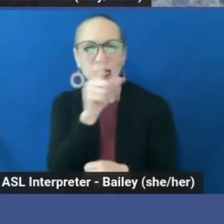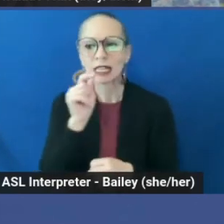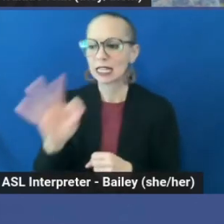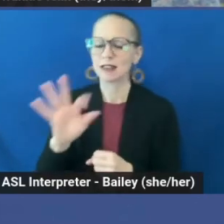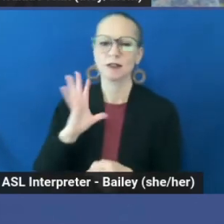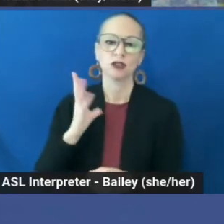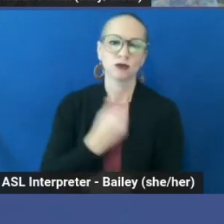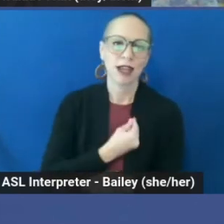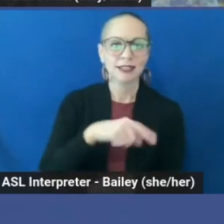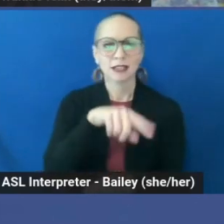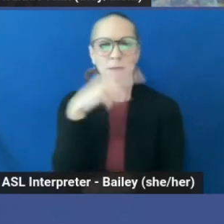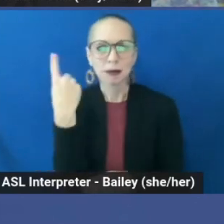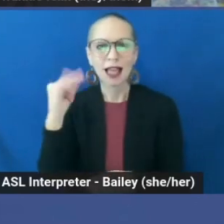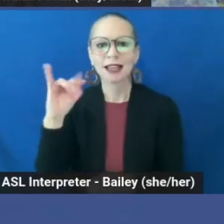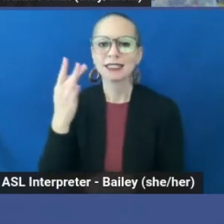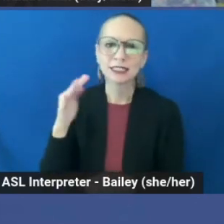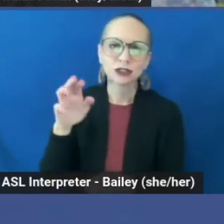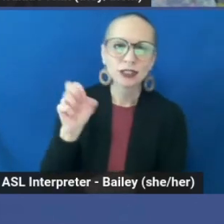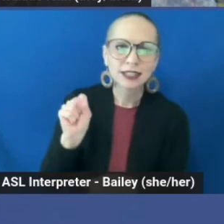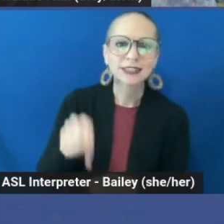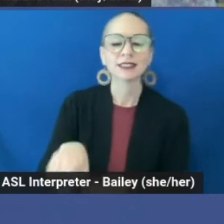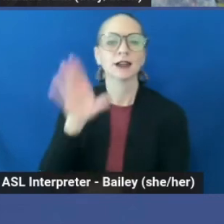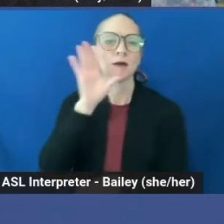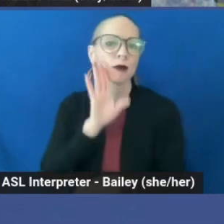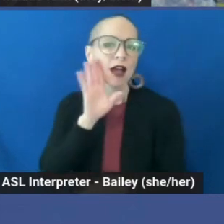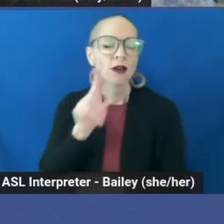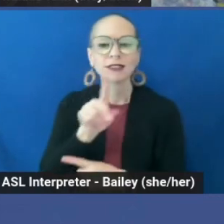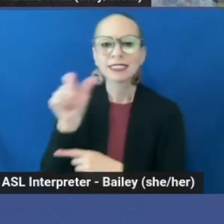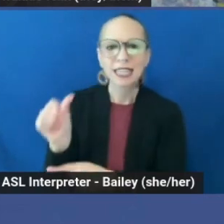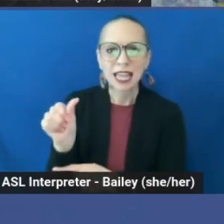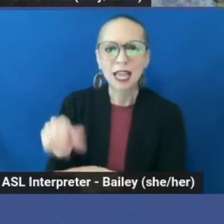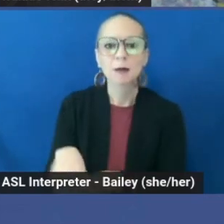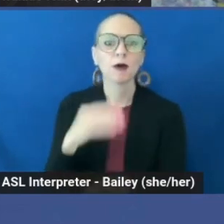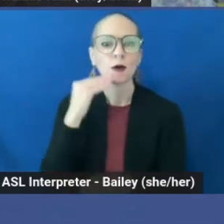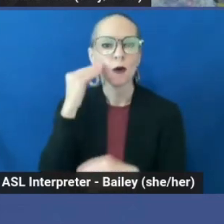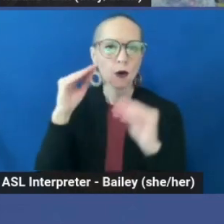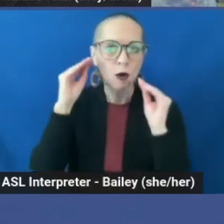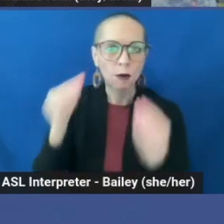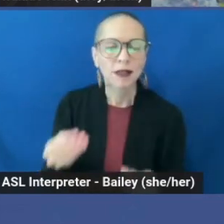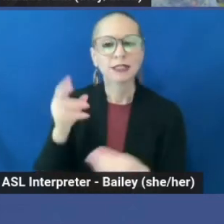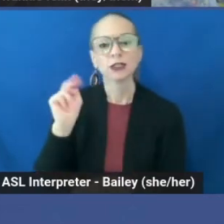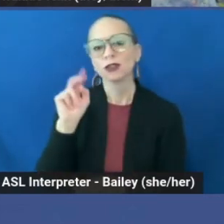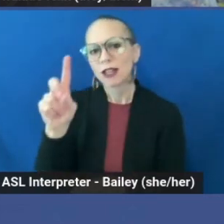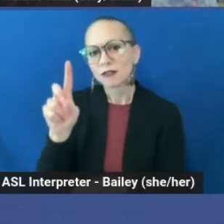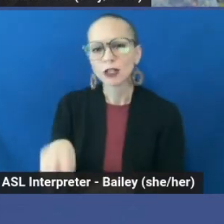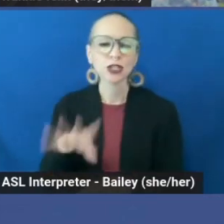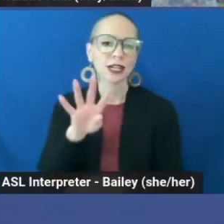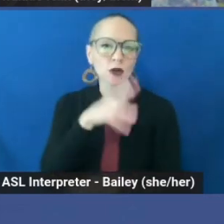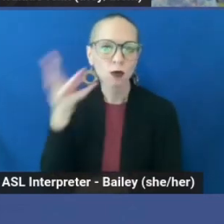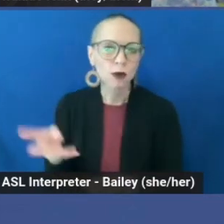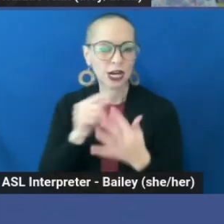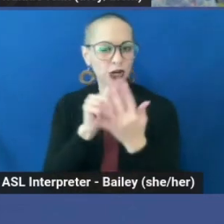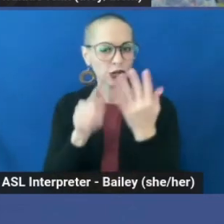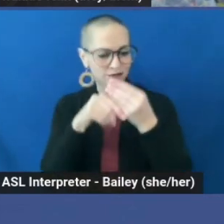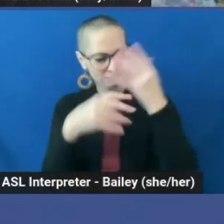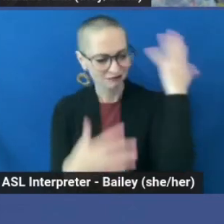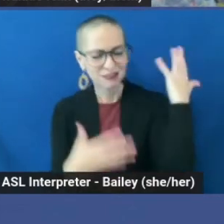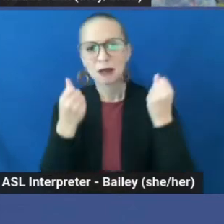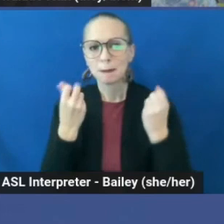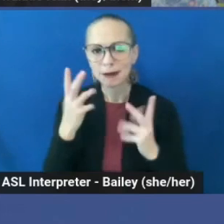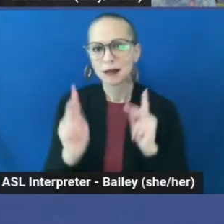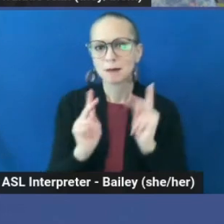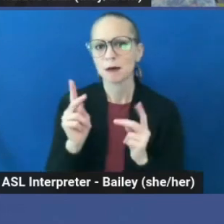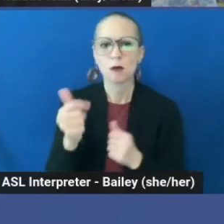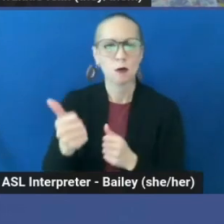trans, black, indigenous, brown, disabled, a migrant, neurodivergent, or queer, many places simply won't hire you.